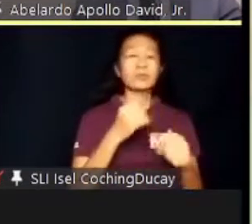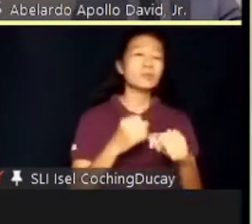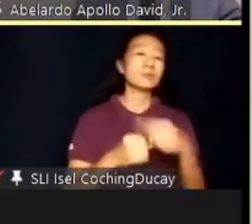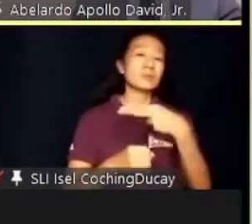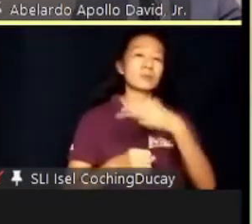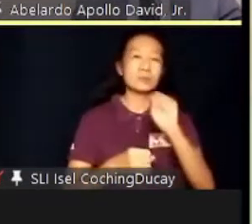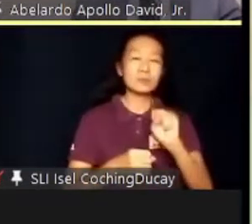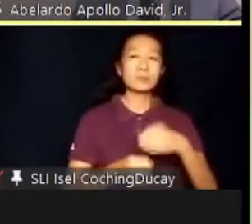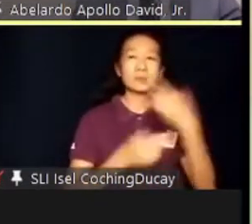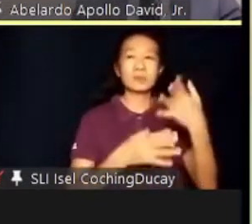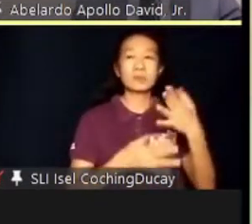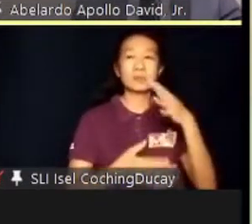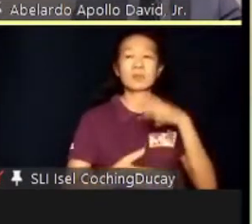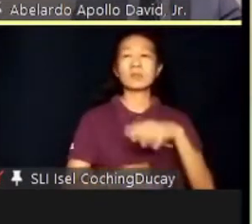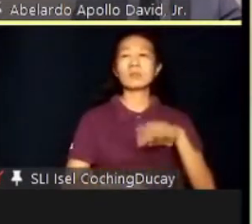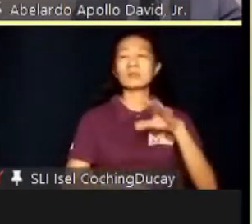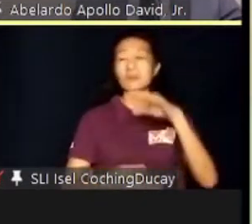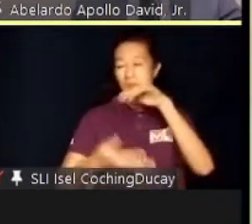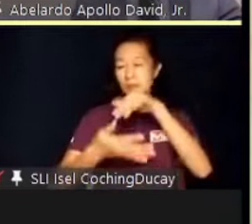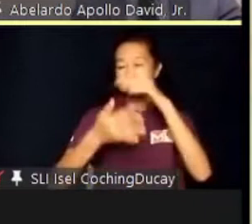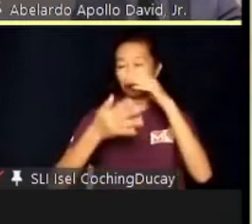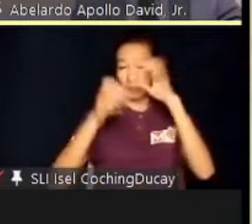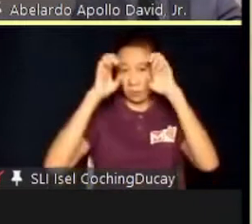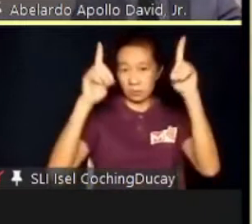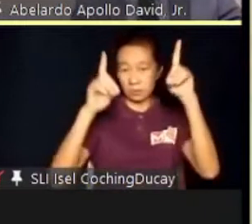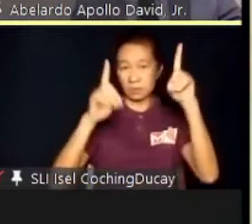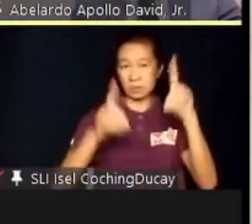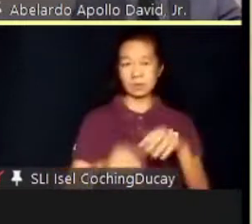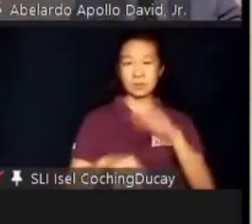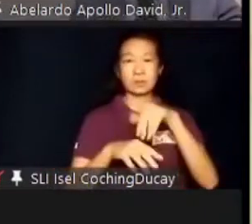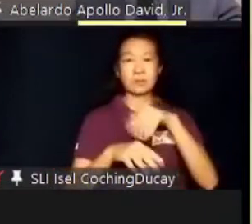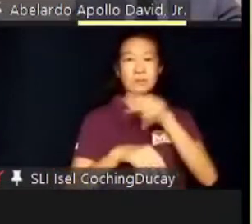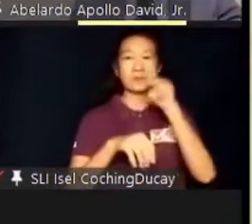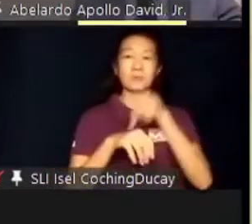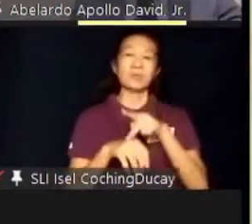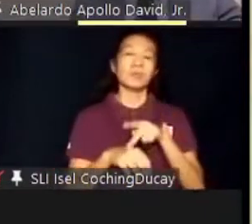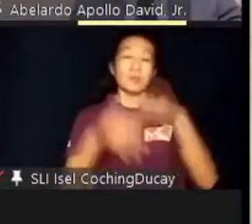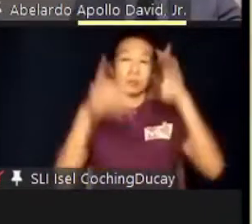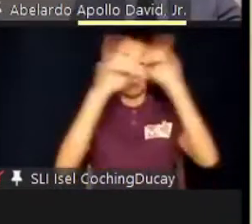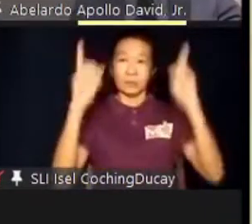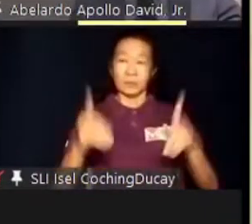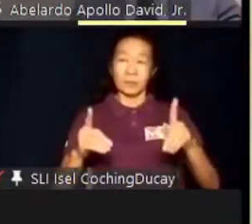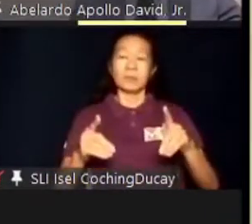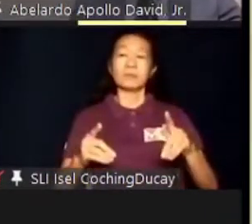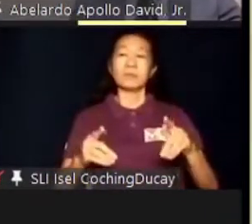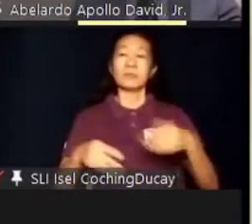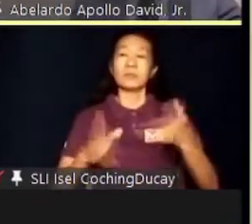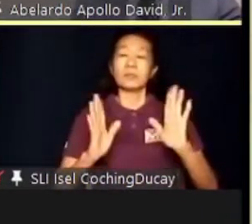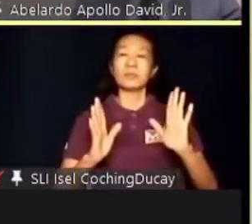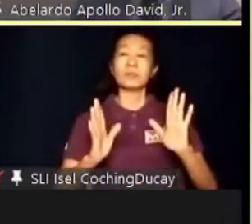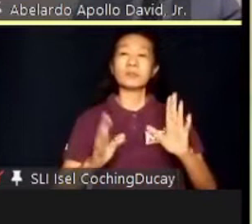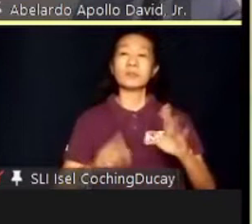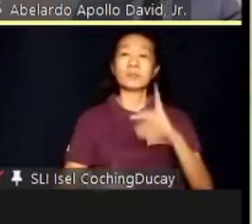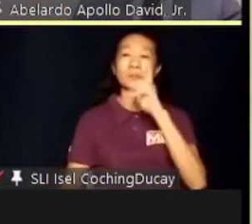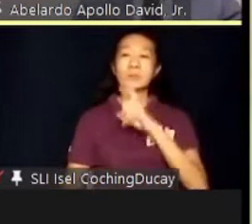in the child's education team. In the Philippines, the DEPED may allow for a ceiling age of